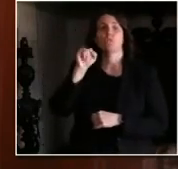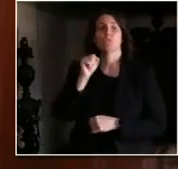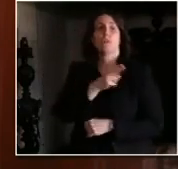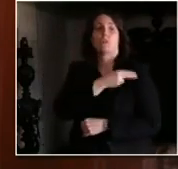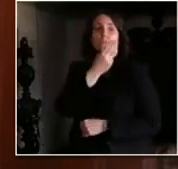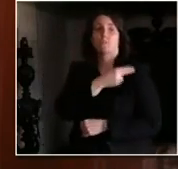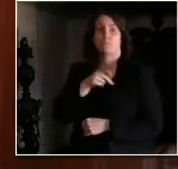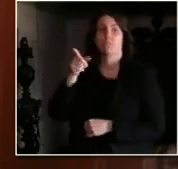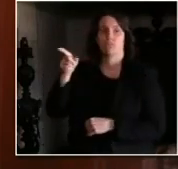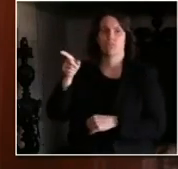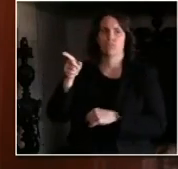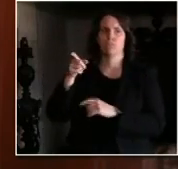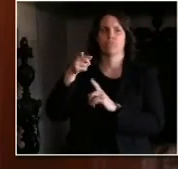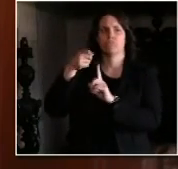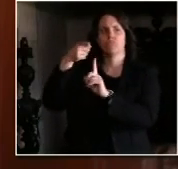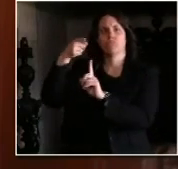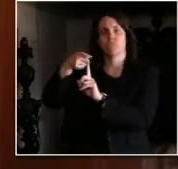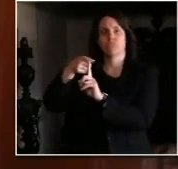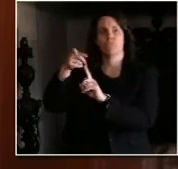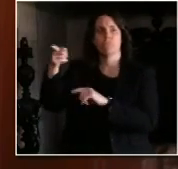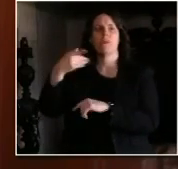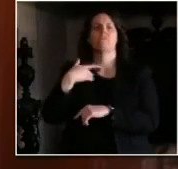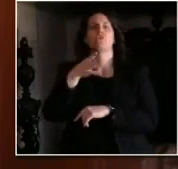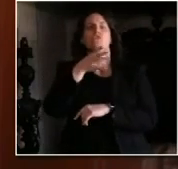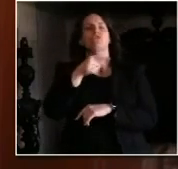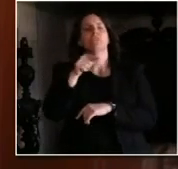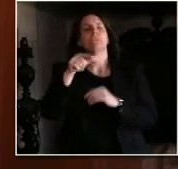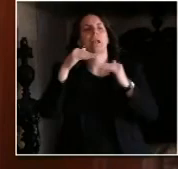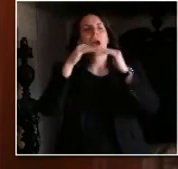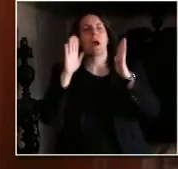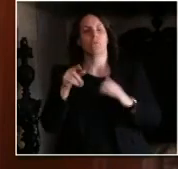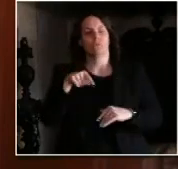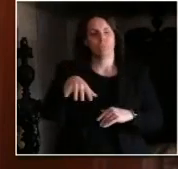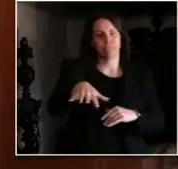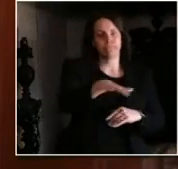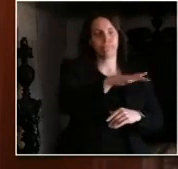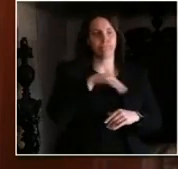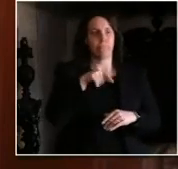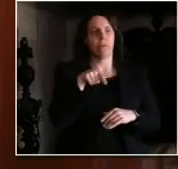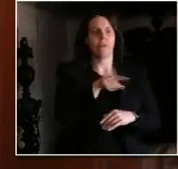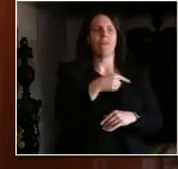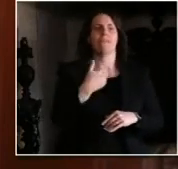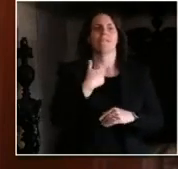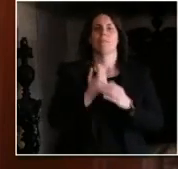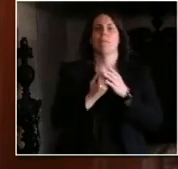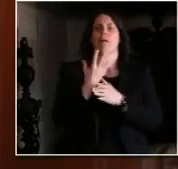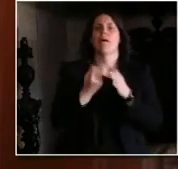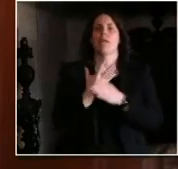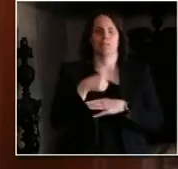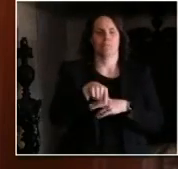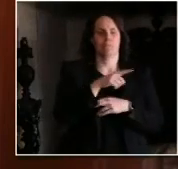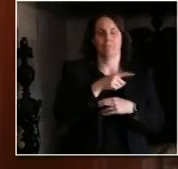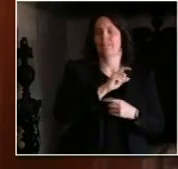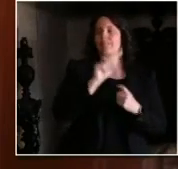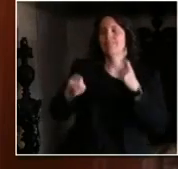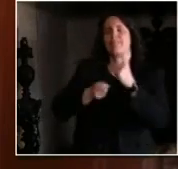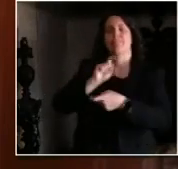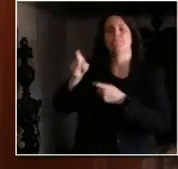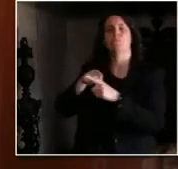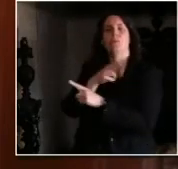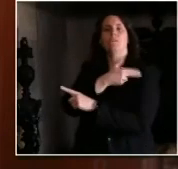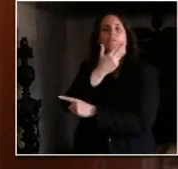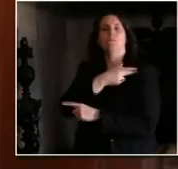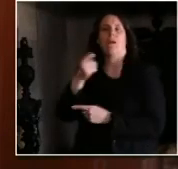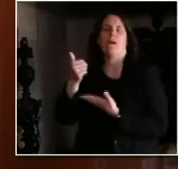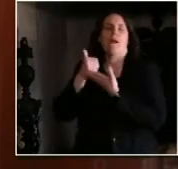from the greenhouse. To folks like Ashley from Monticello, who donated her salon's supply of masks and disinfecting